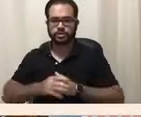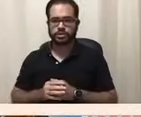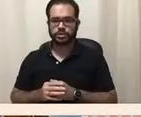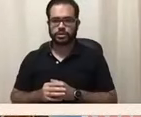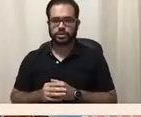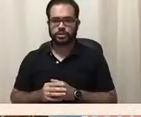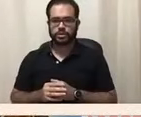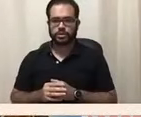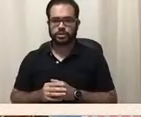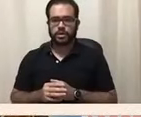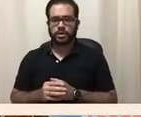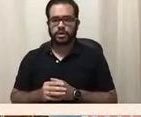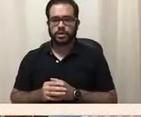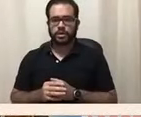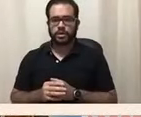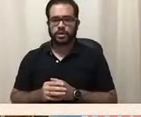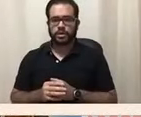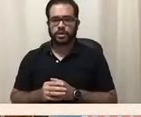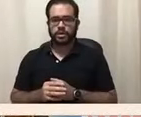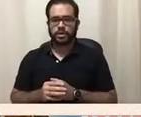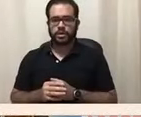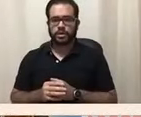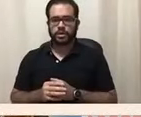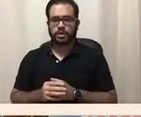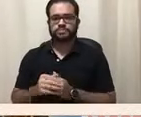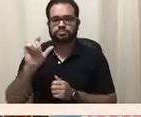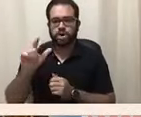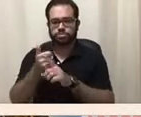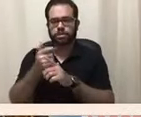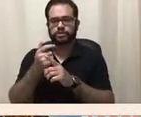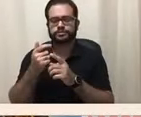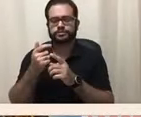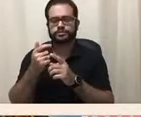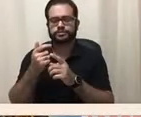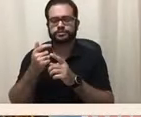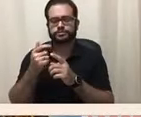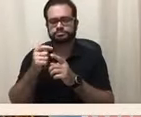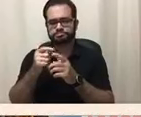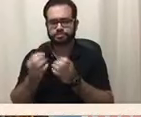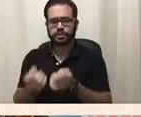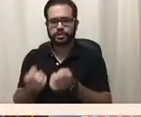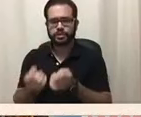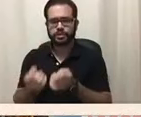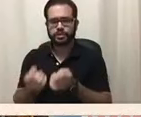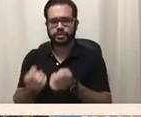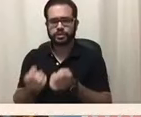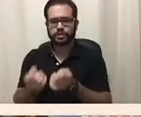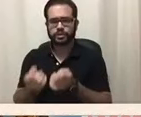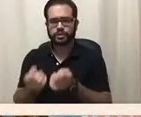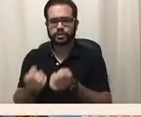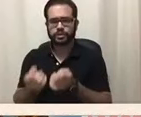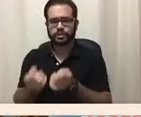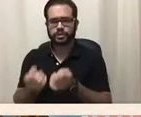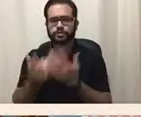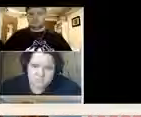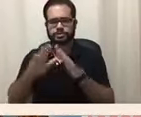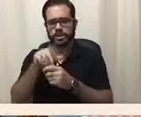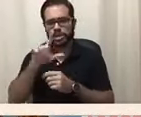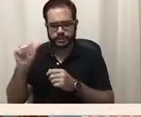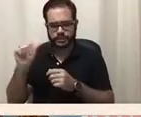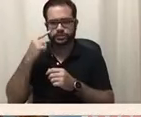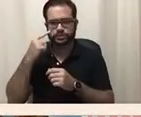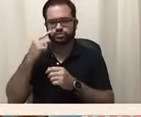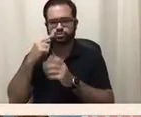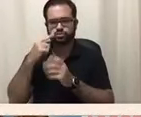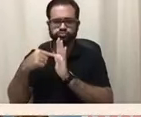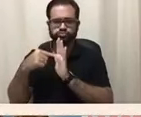building in Los Angeles in protest of work dissentatives, which stopped him from